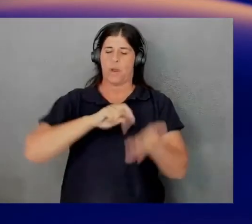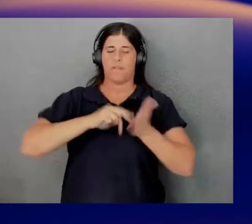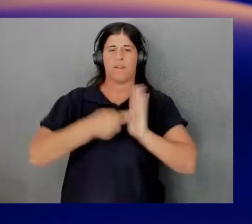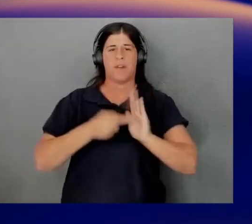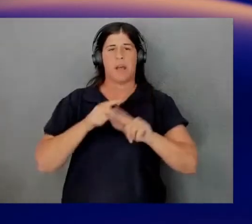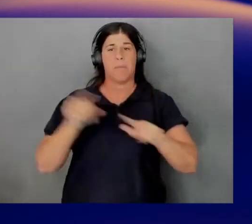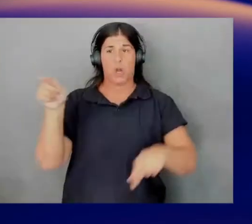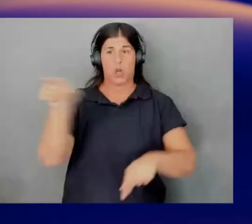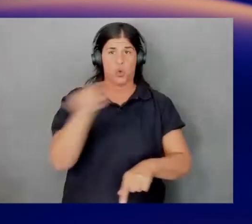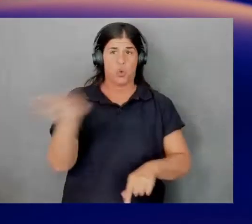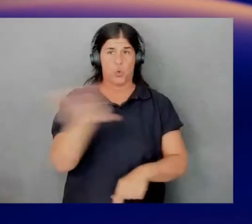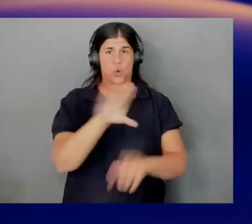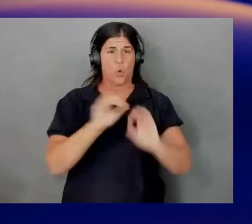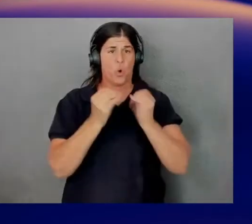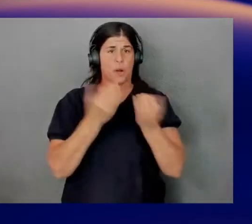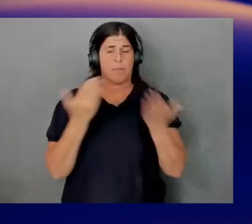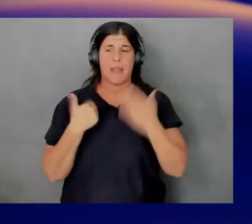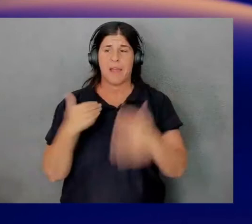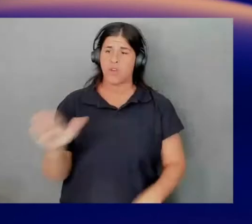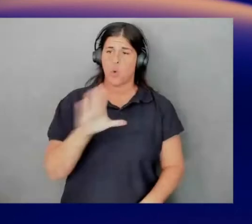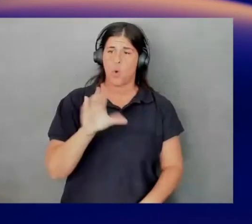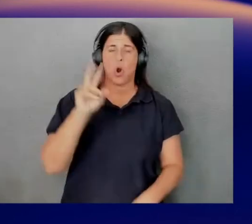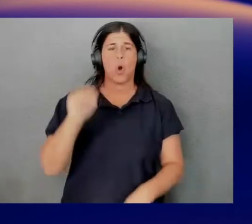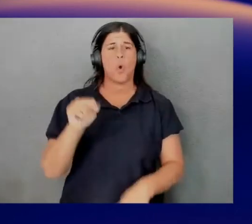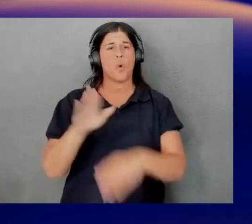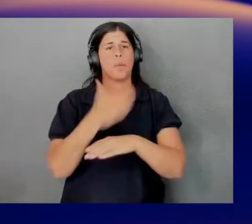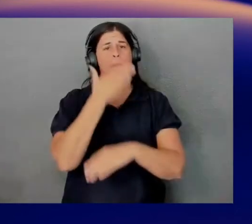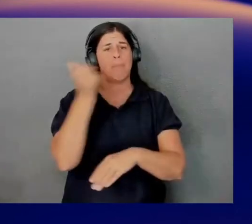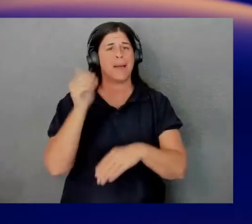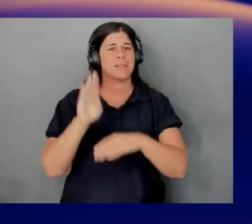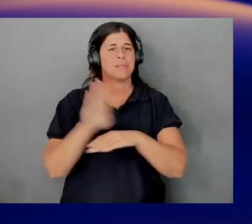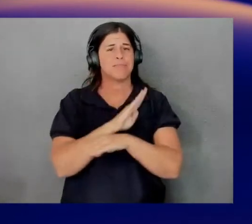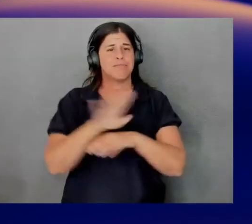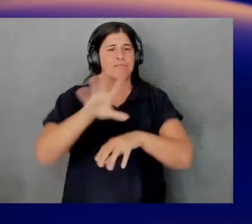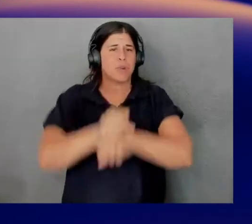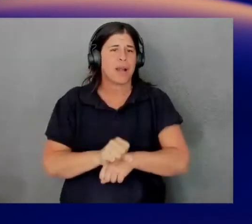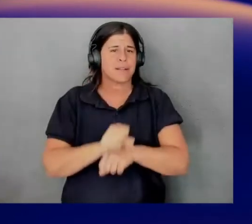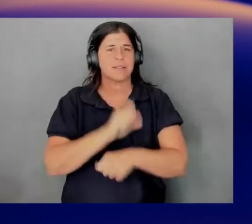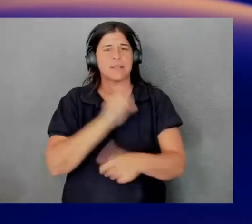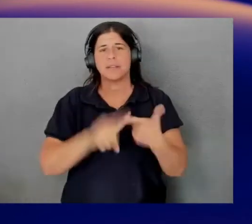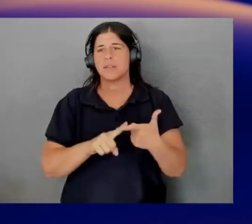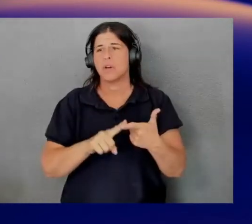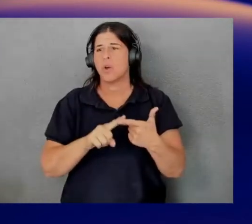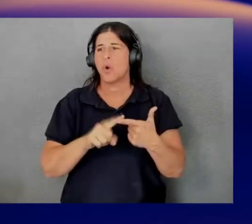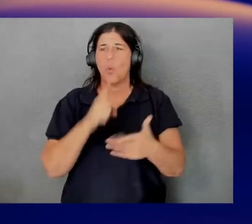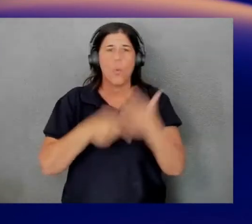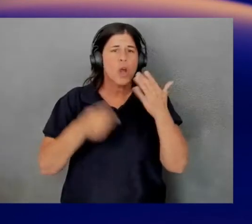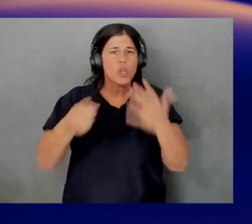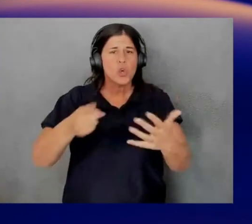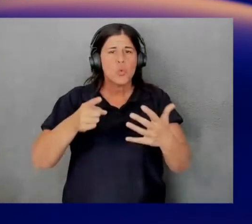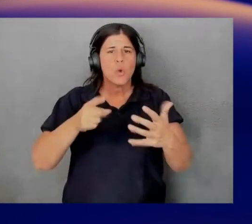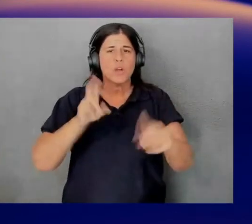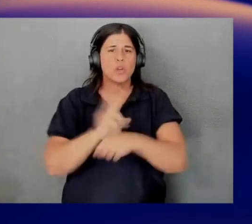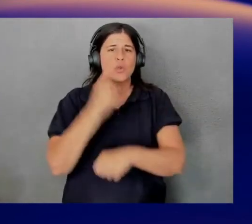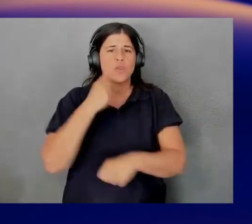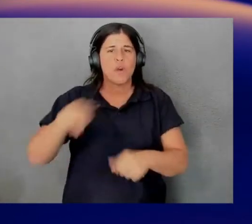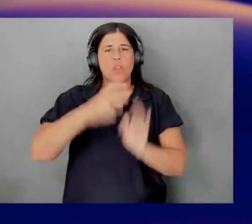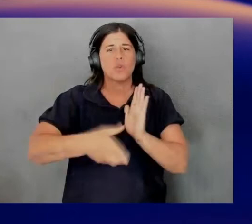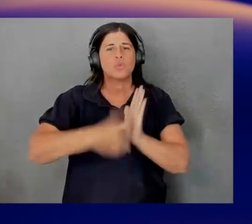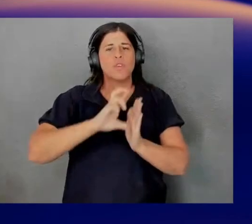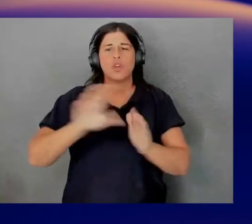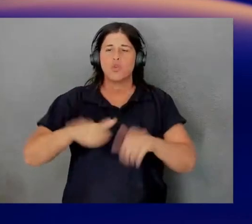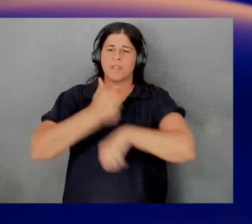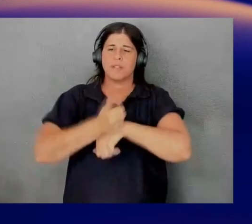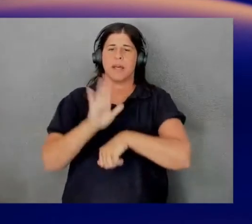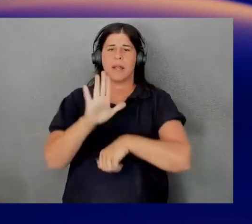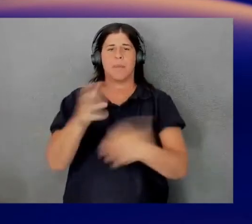your organization, might have your own best practices, your own things that you want to enforce as part of these reviews. Okay. So, you can create your own custom lens as